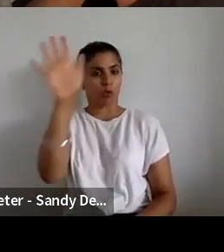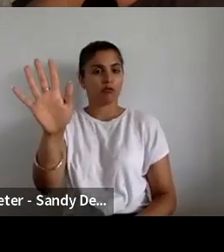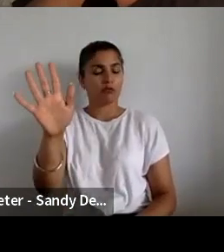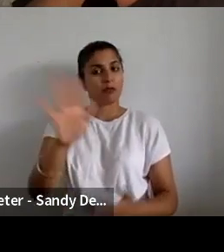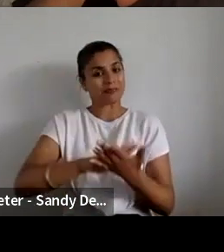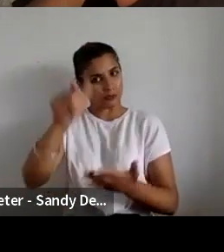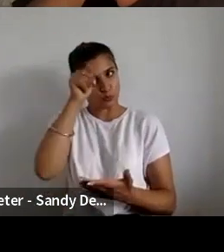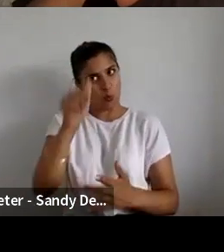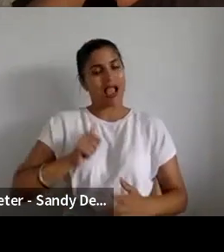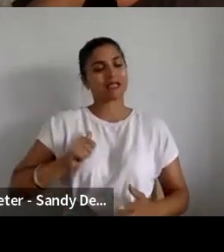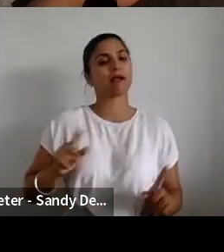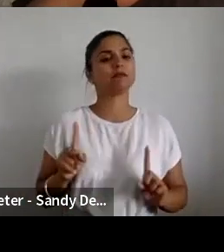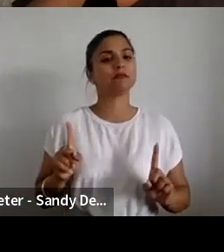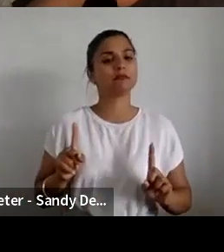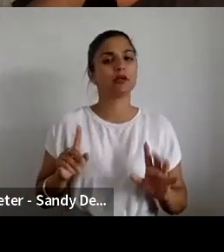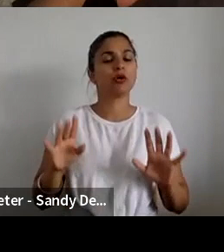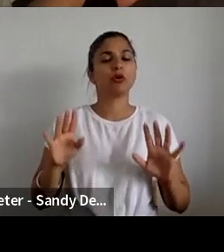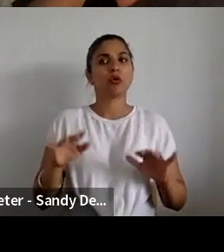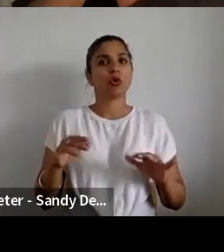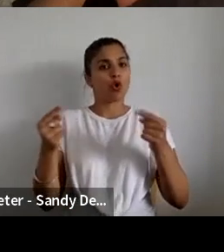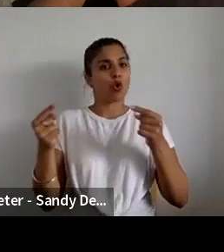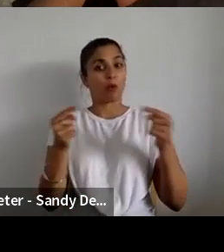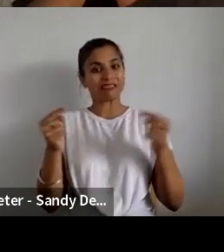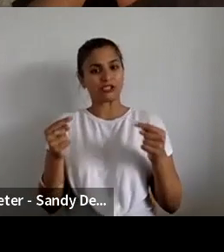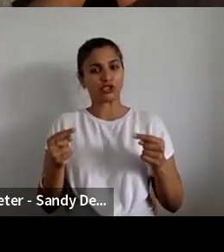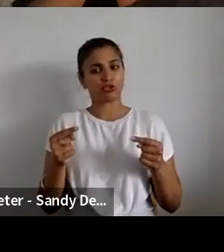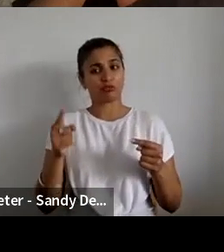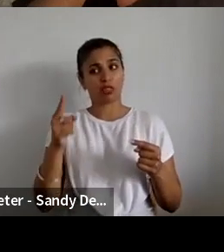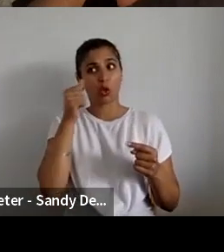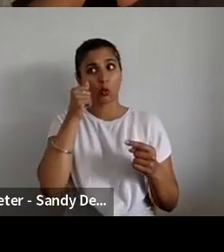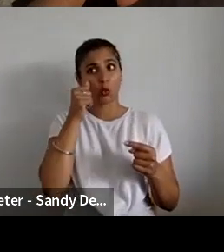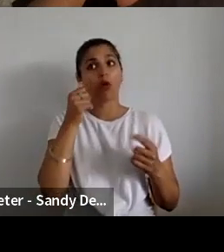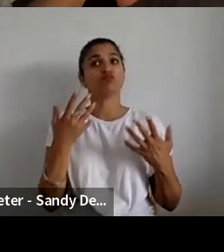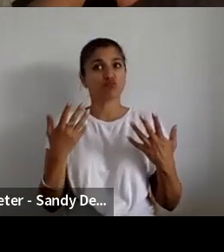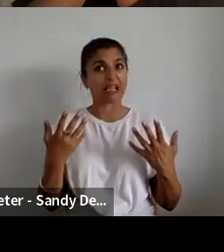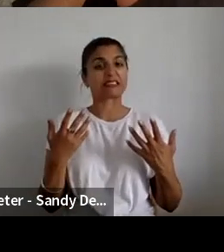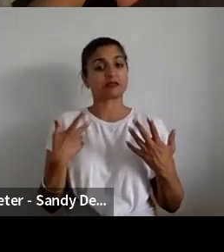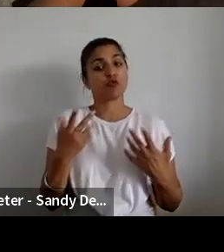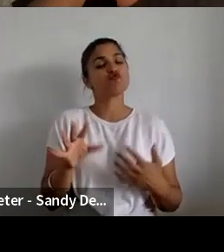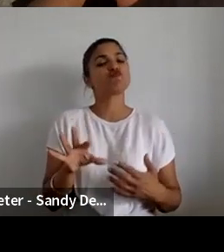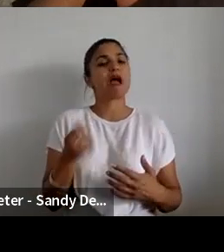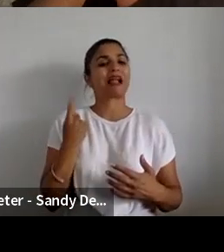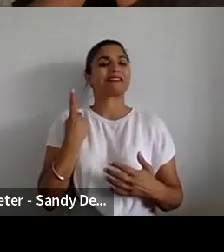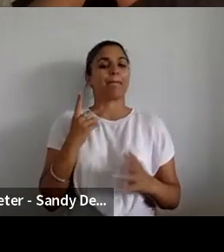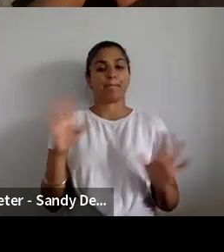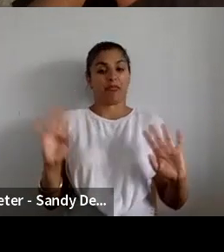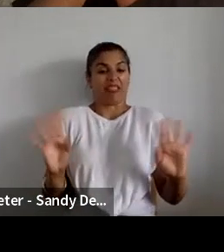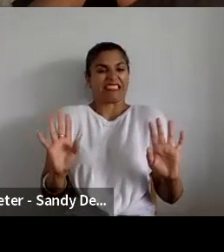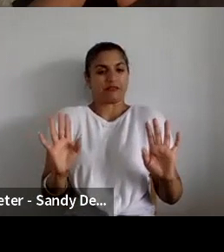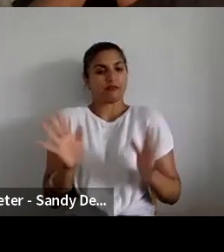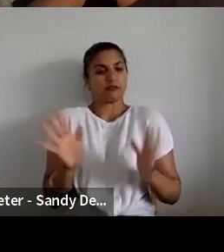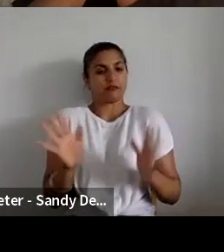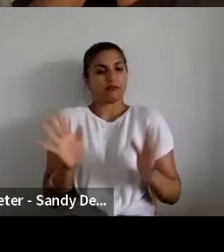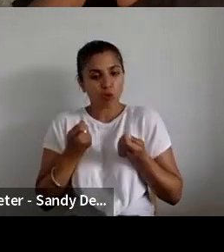wasn't, is my stuff good enough or not, that actually it was just like, okay, because they had done so little. I think if